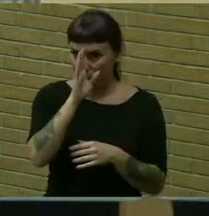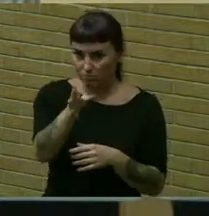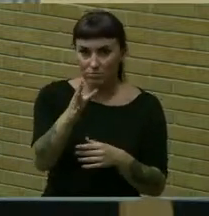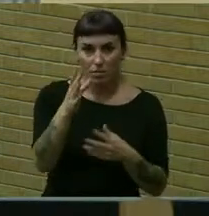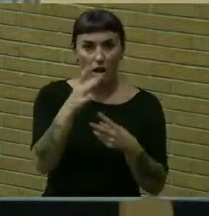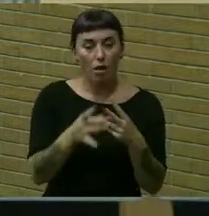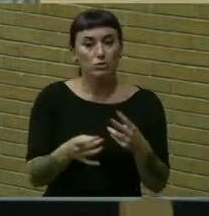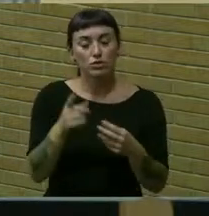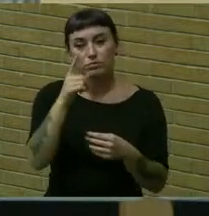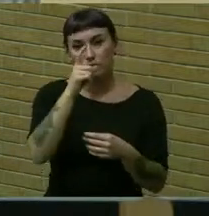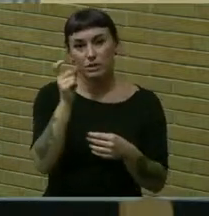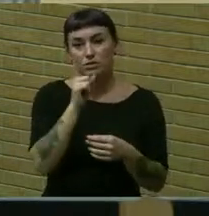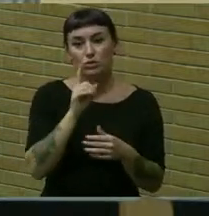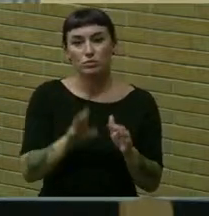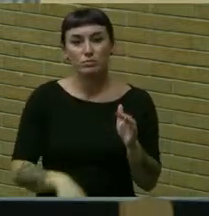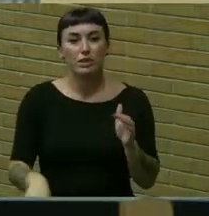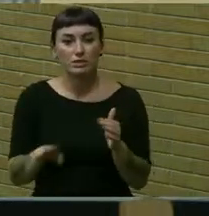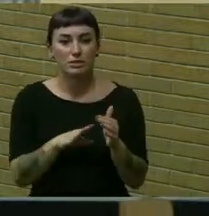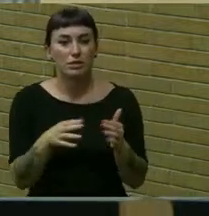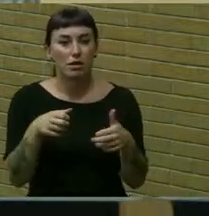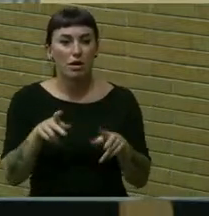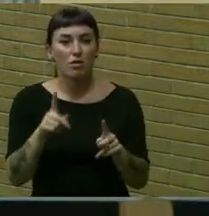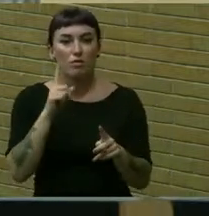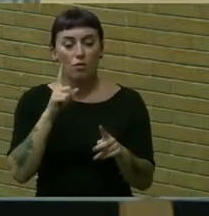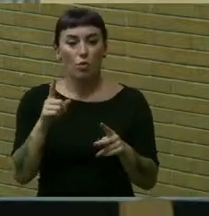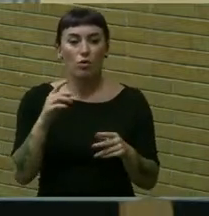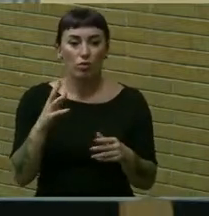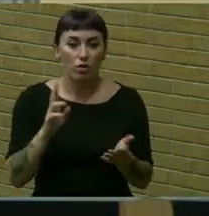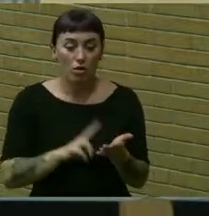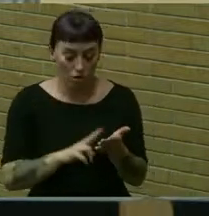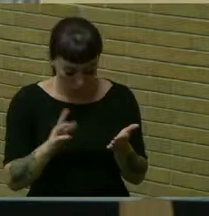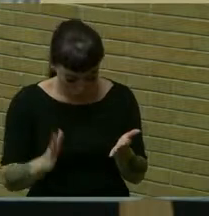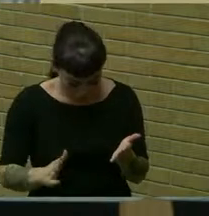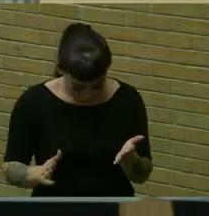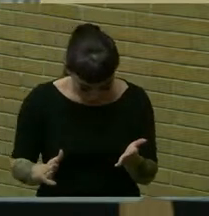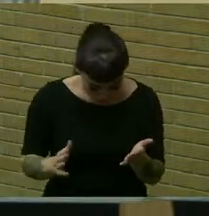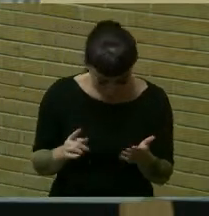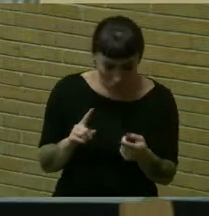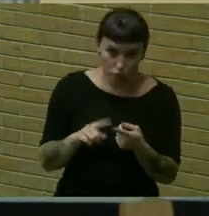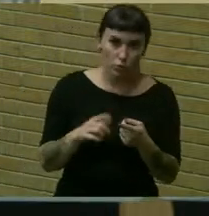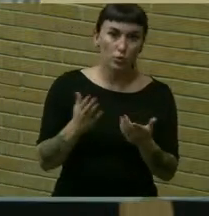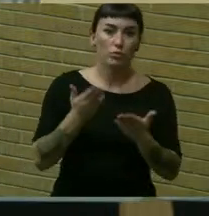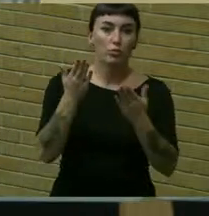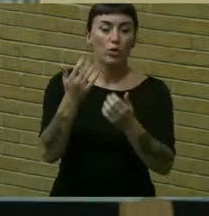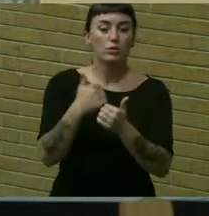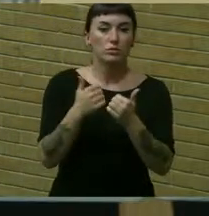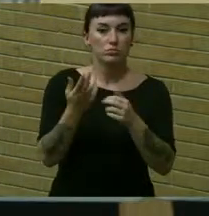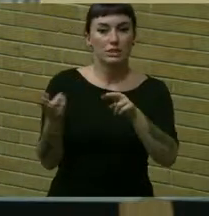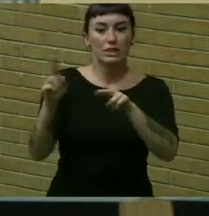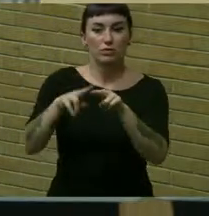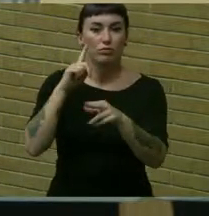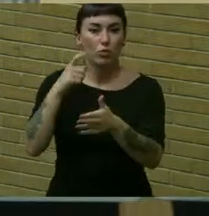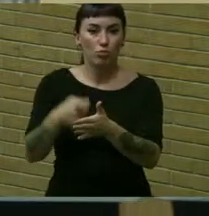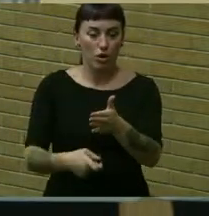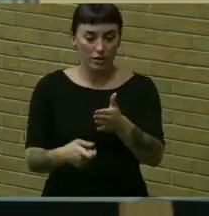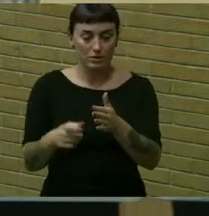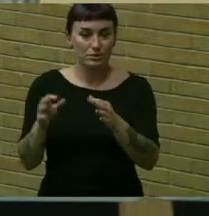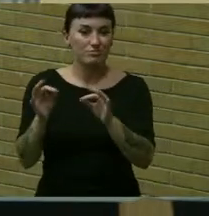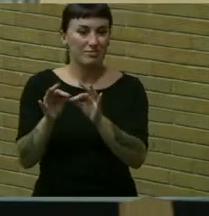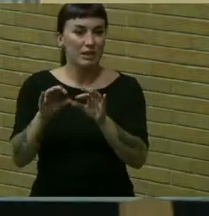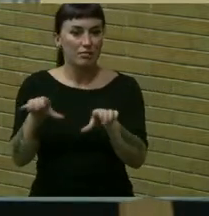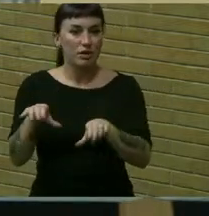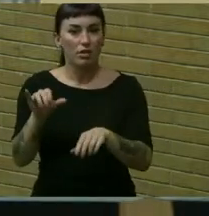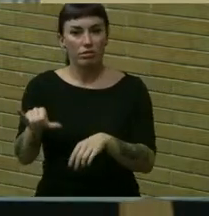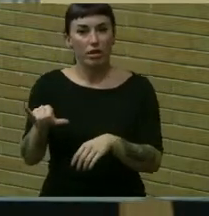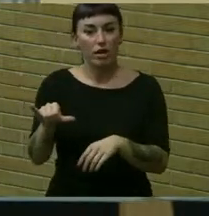uh there's basically the opportunity for the contractor to propose an increase in price they have done that